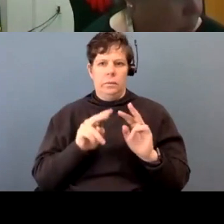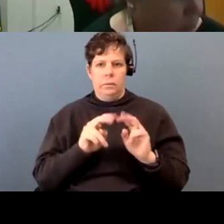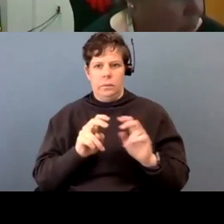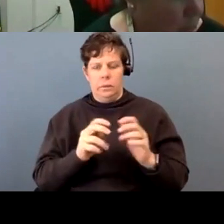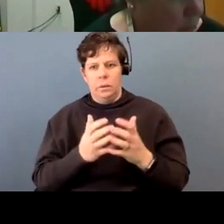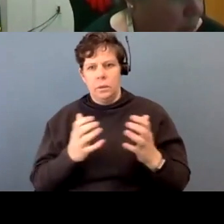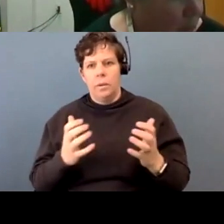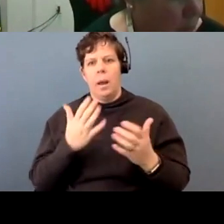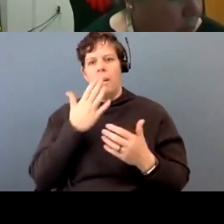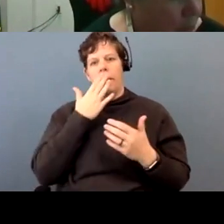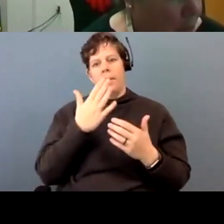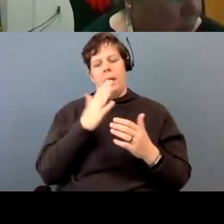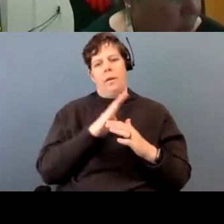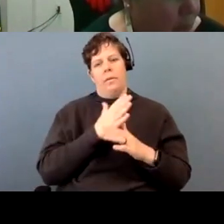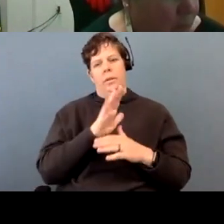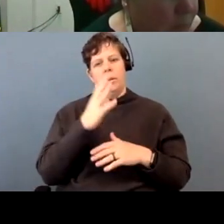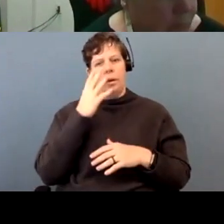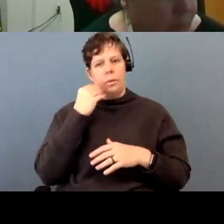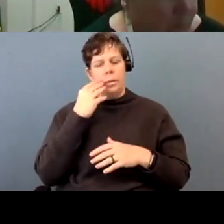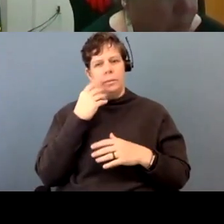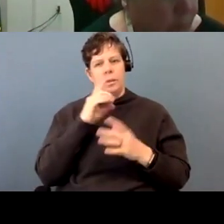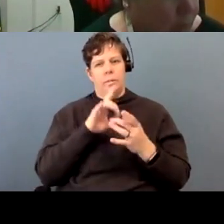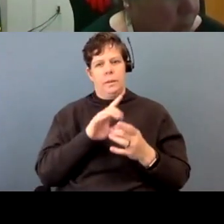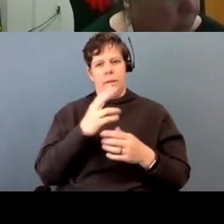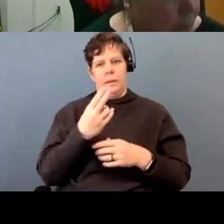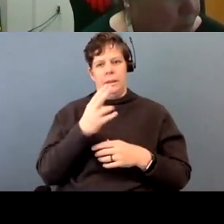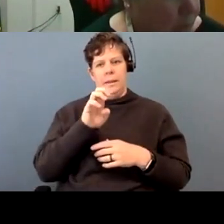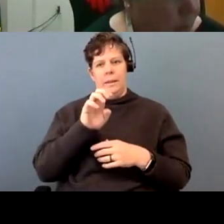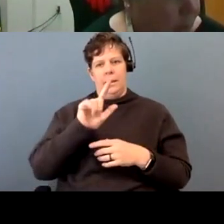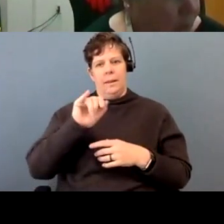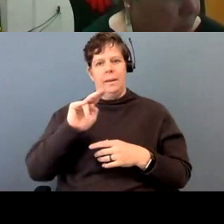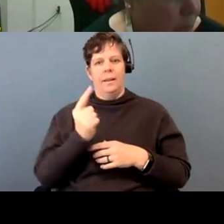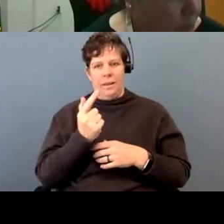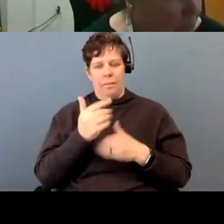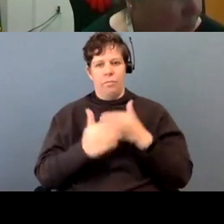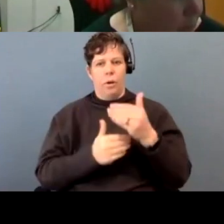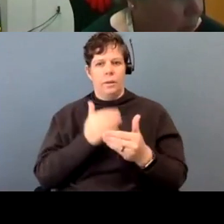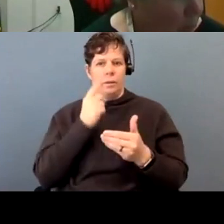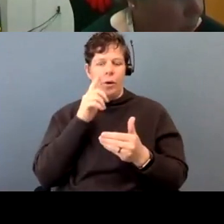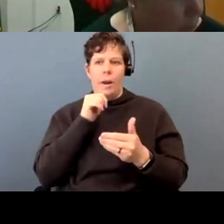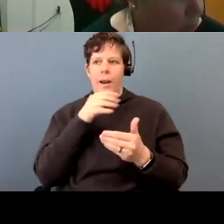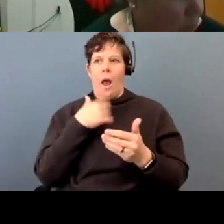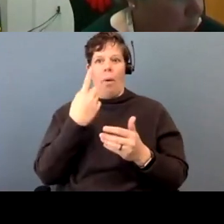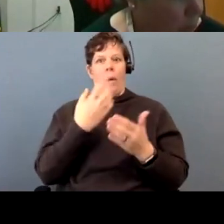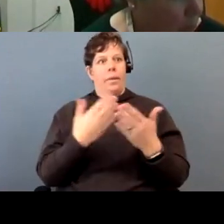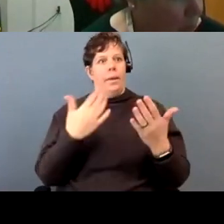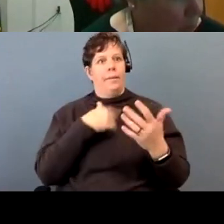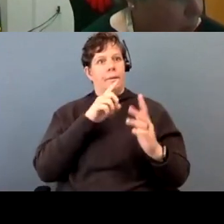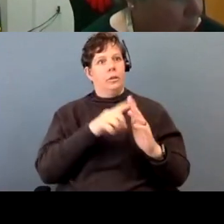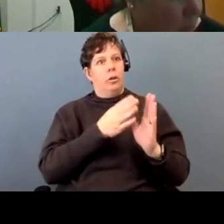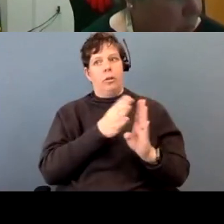portion of what this journey is like for you. Um, and I know that, uh, the healing isn't a straight and narrow. It's not a linear path.